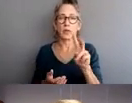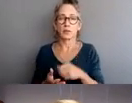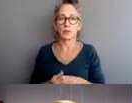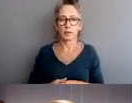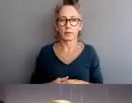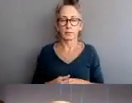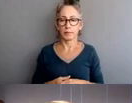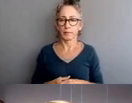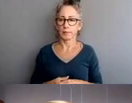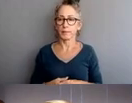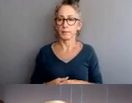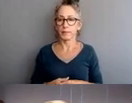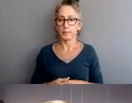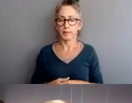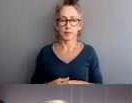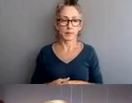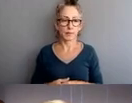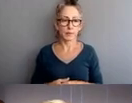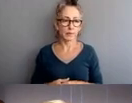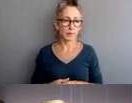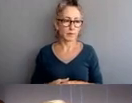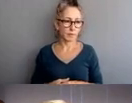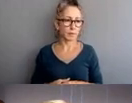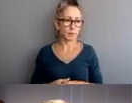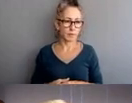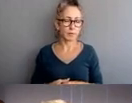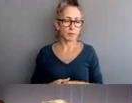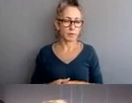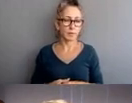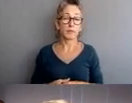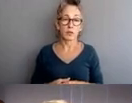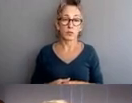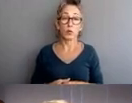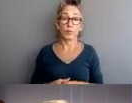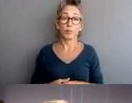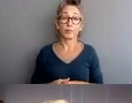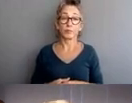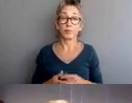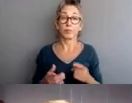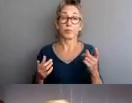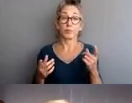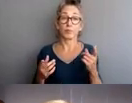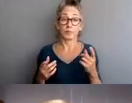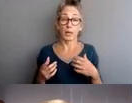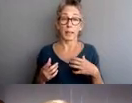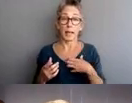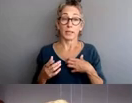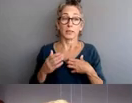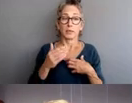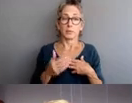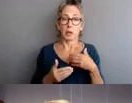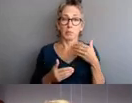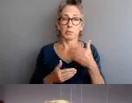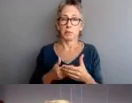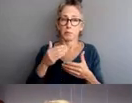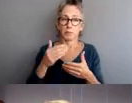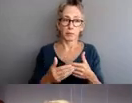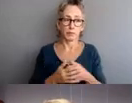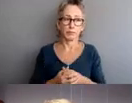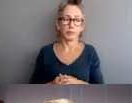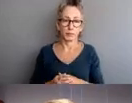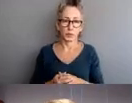Let's talk a little bit about the stages of a misconduct complaint. Let's talk a little bit about initiation.